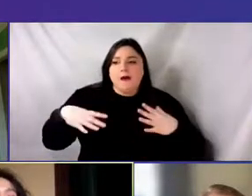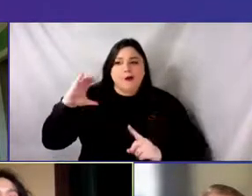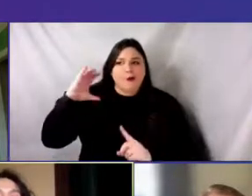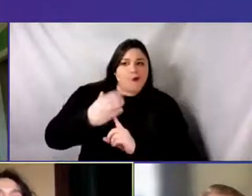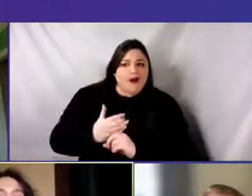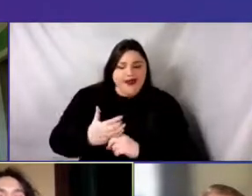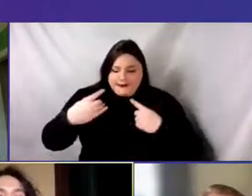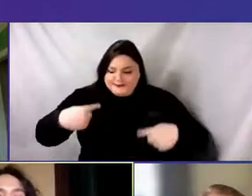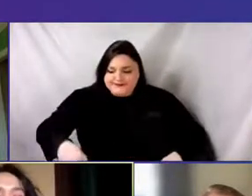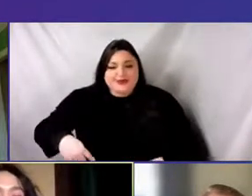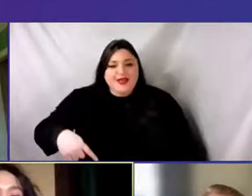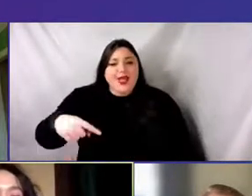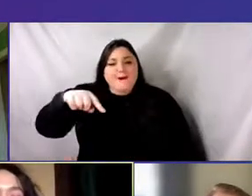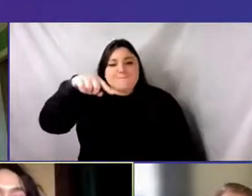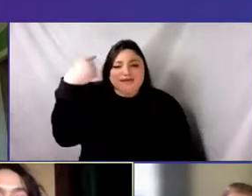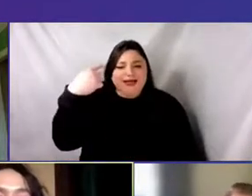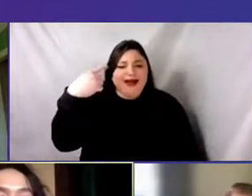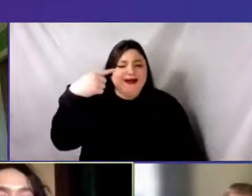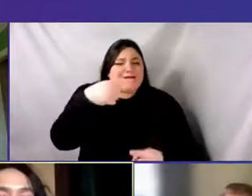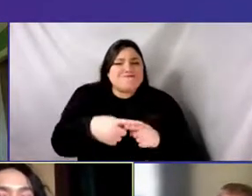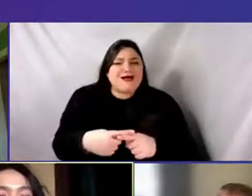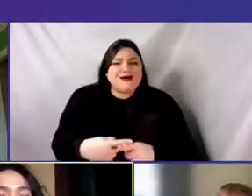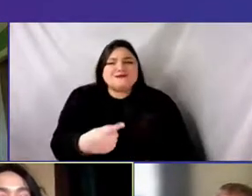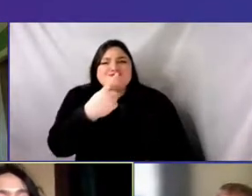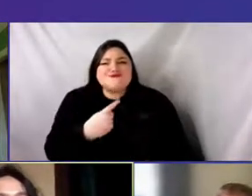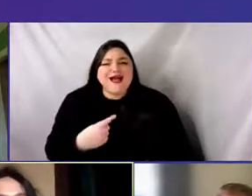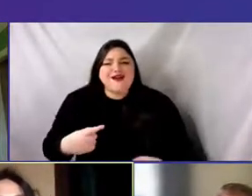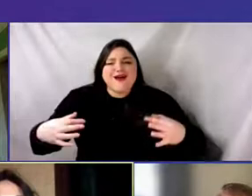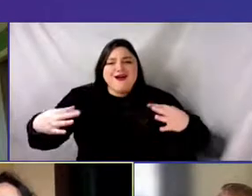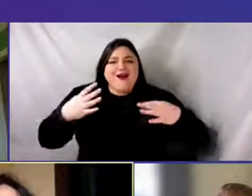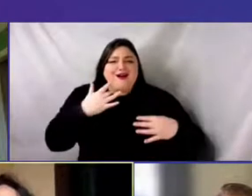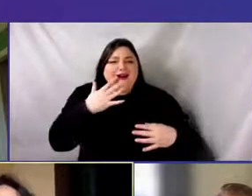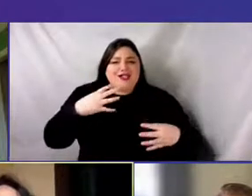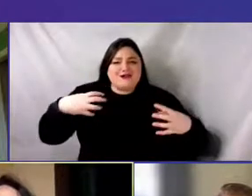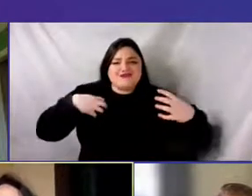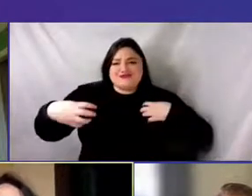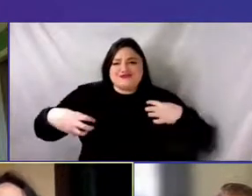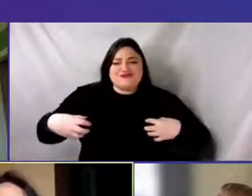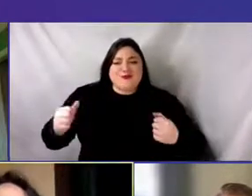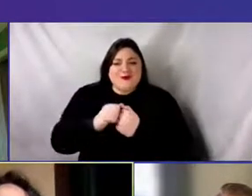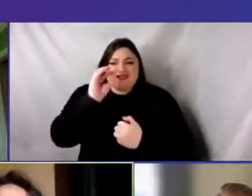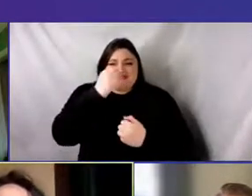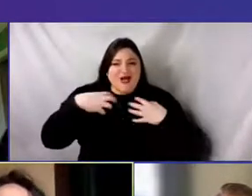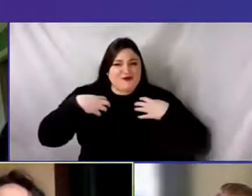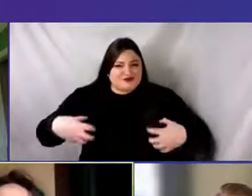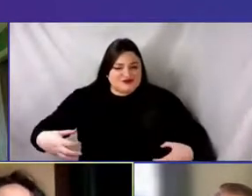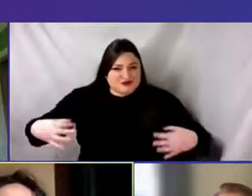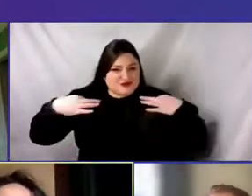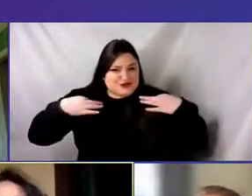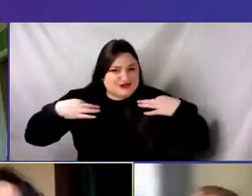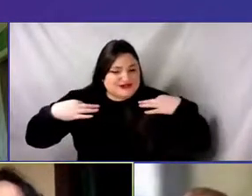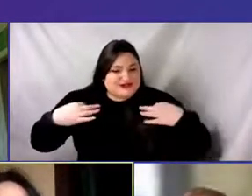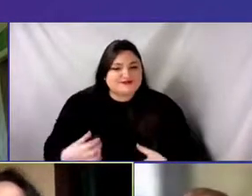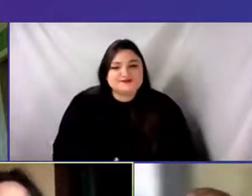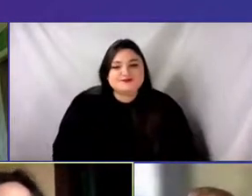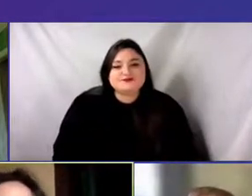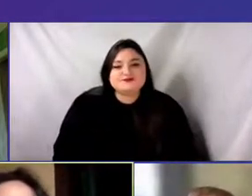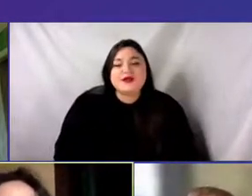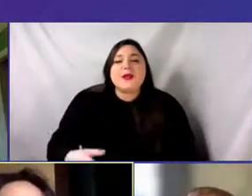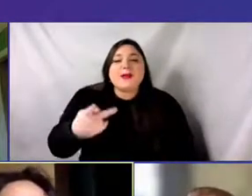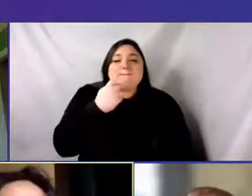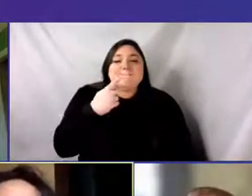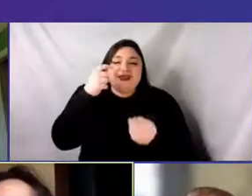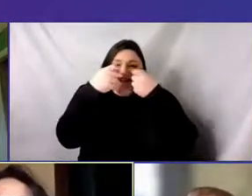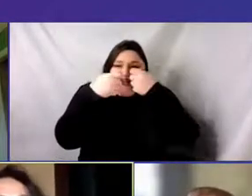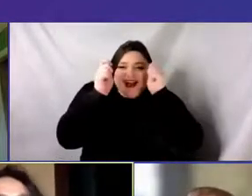I'm wearing a black and reddish color block top with flowers on it as well. Um, pink eyeshadow. I'm like